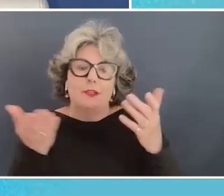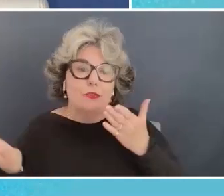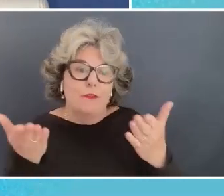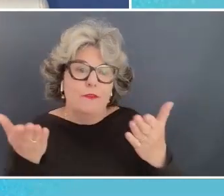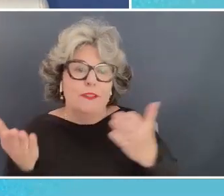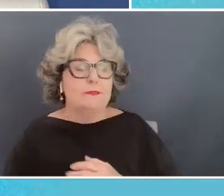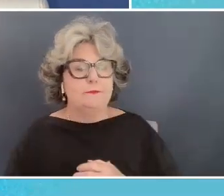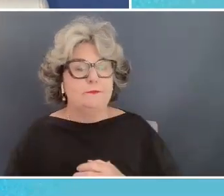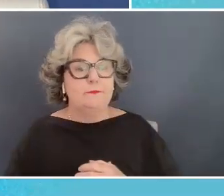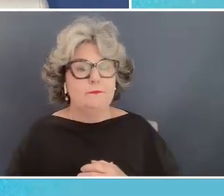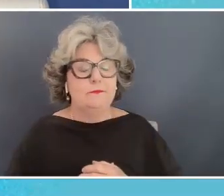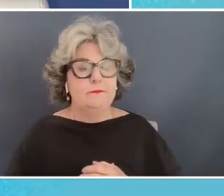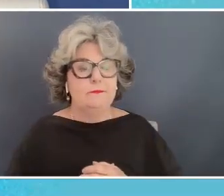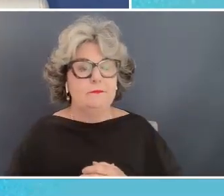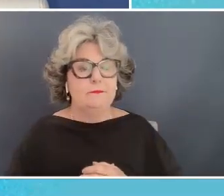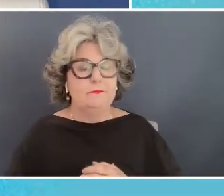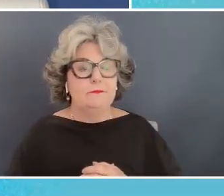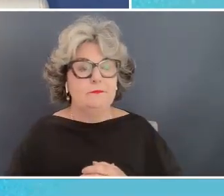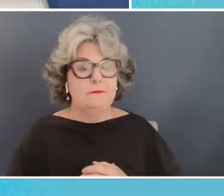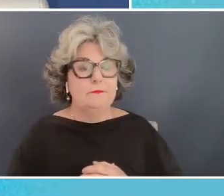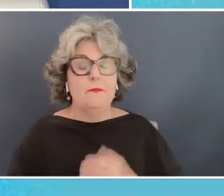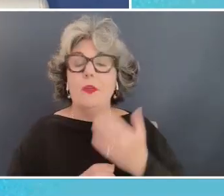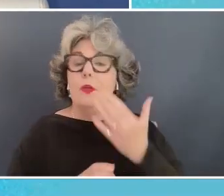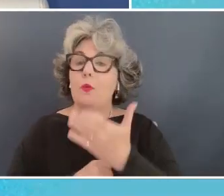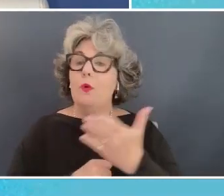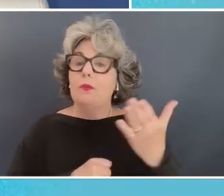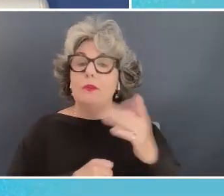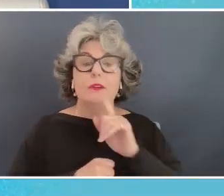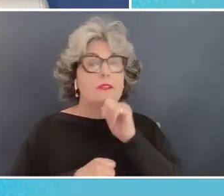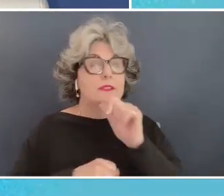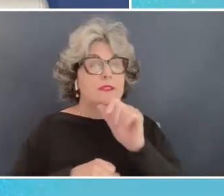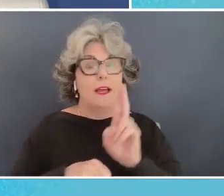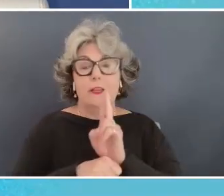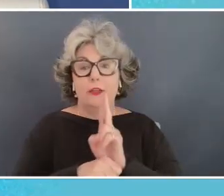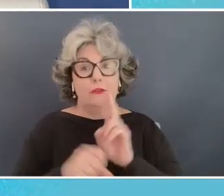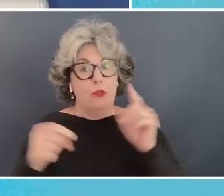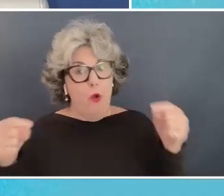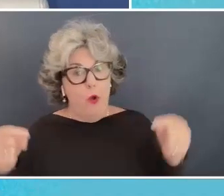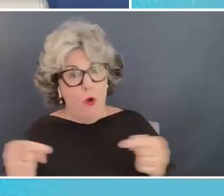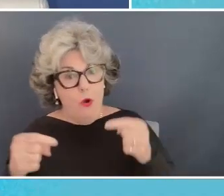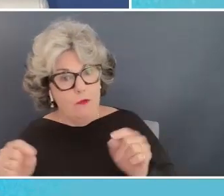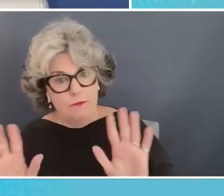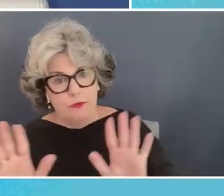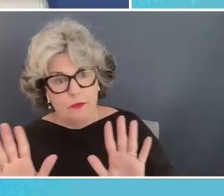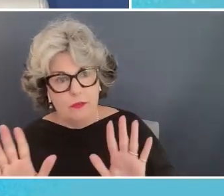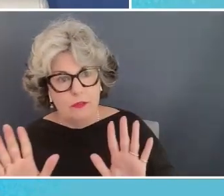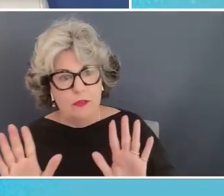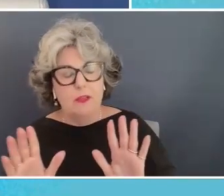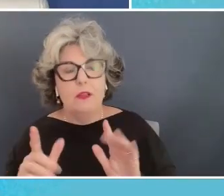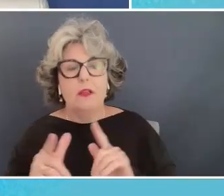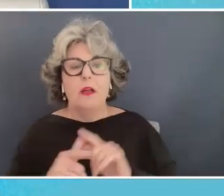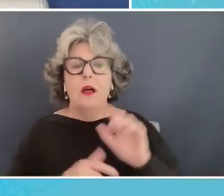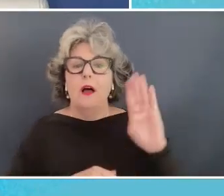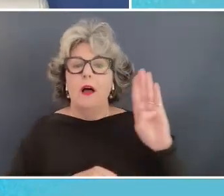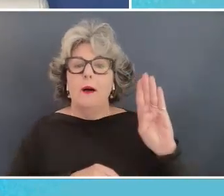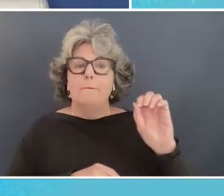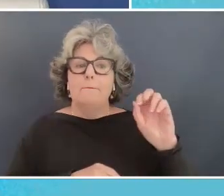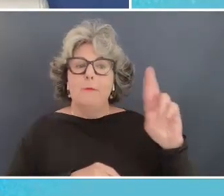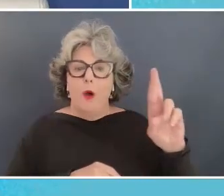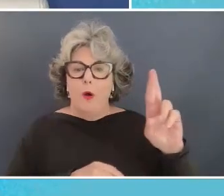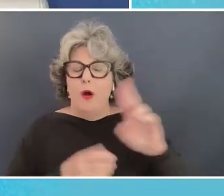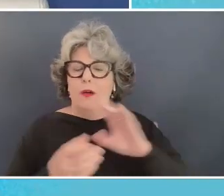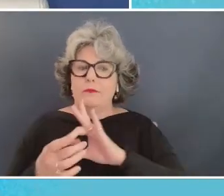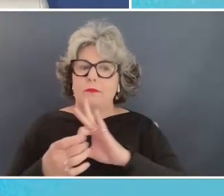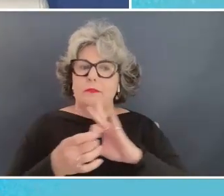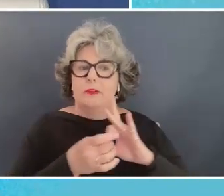way that we are ensuring that it is not used in a harmful manner um bard which is our our version of chat